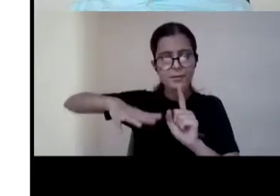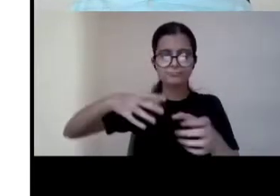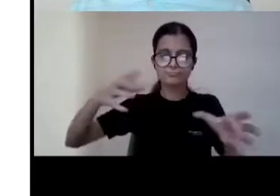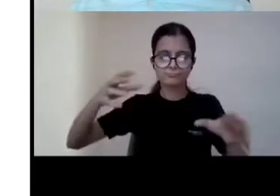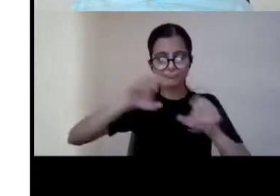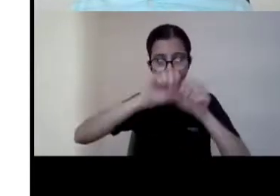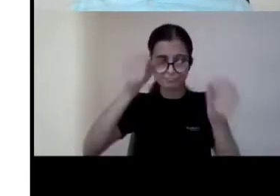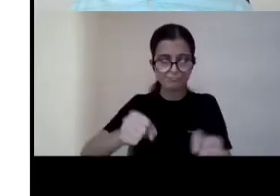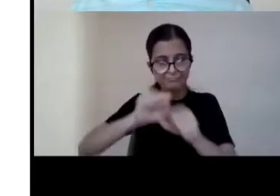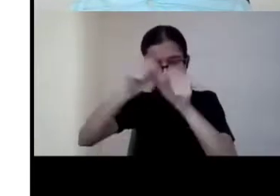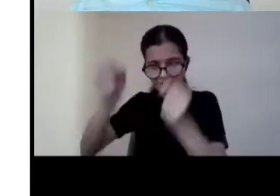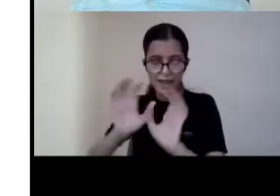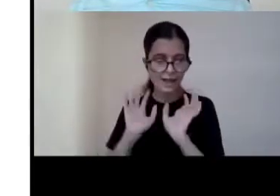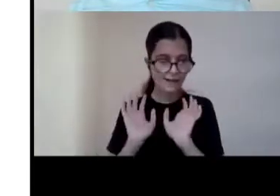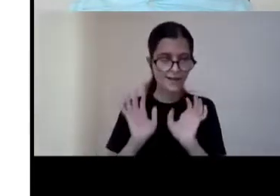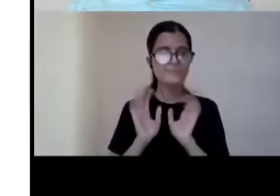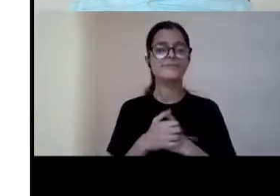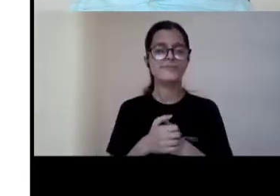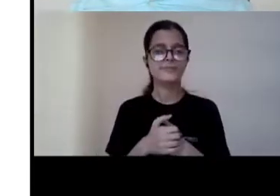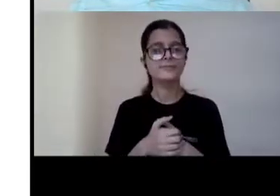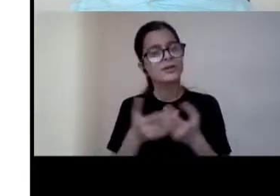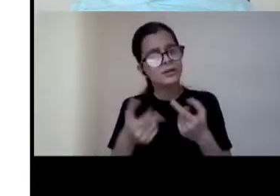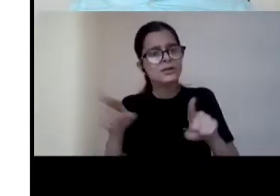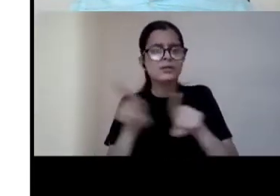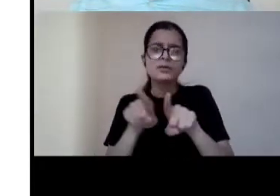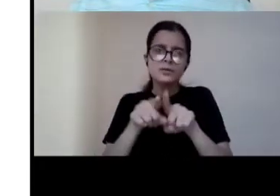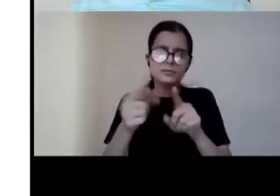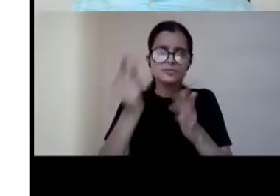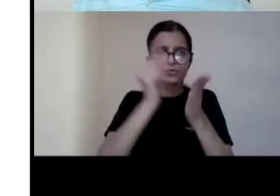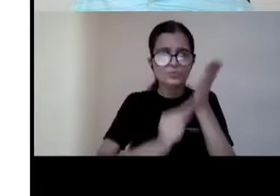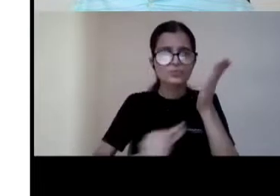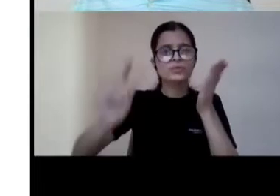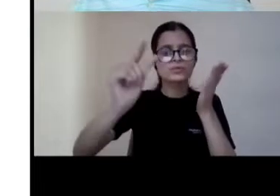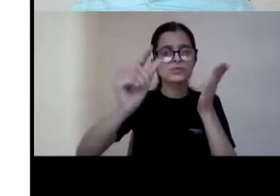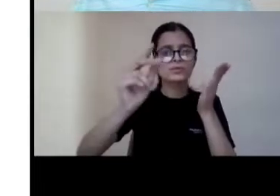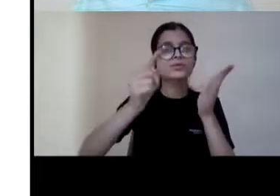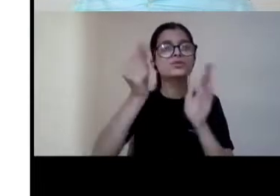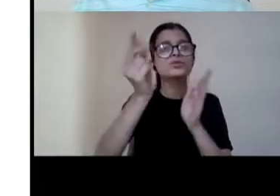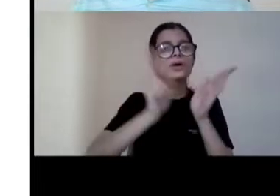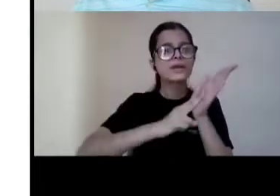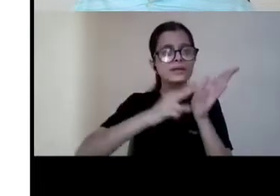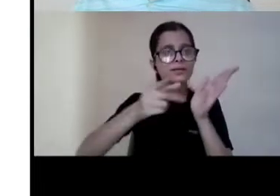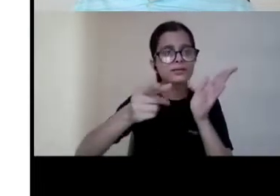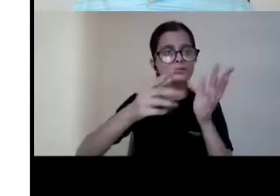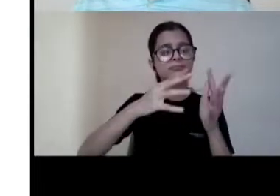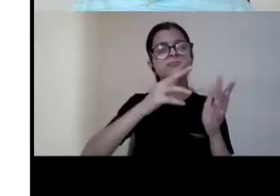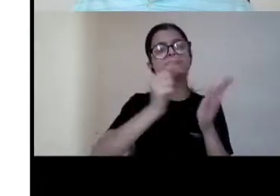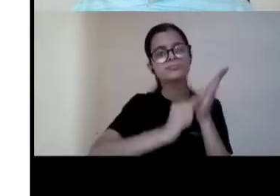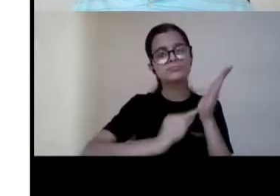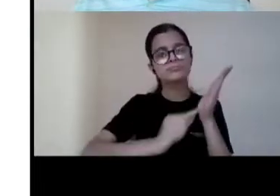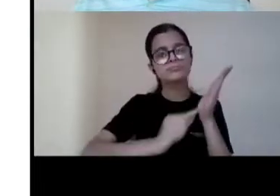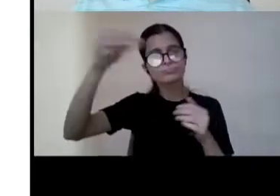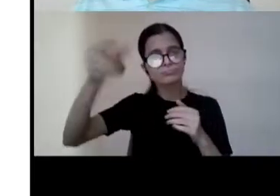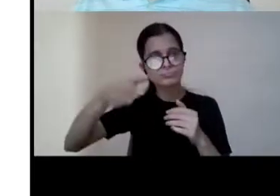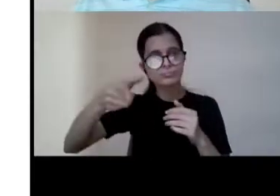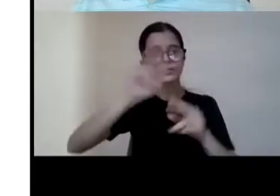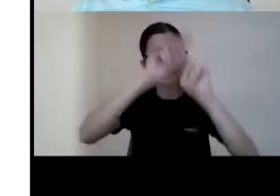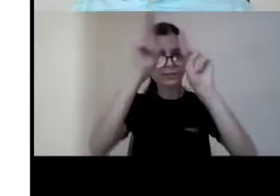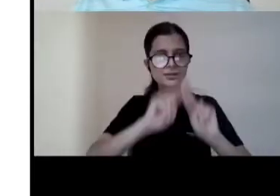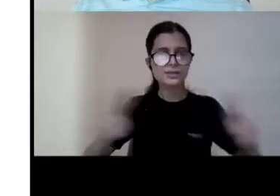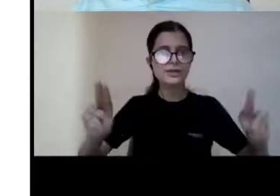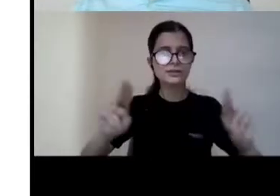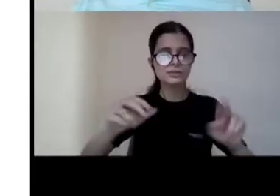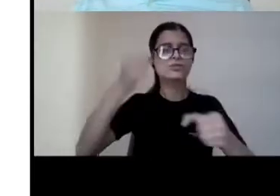similarly we also have this united nations organization which is almost like running like an international